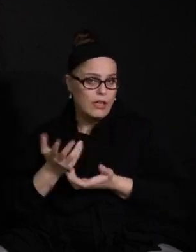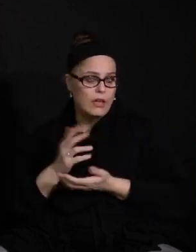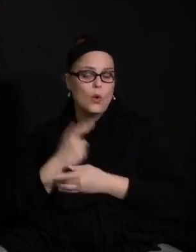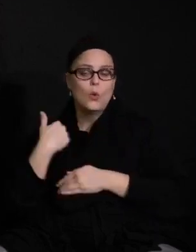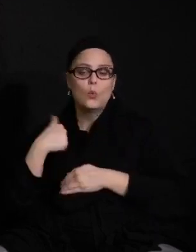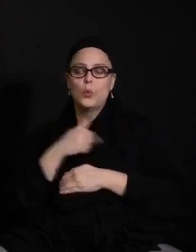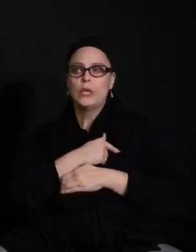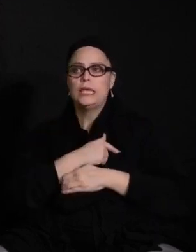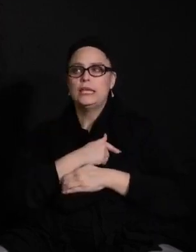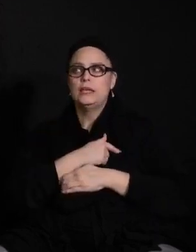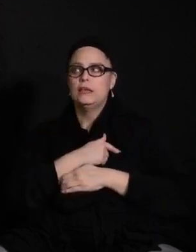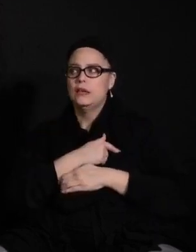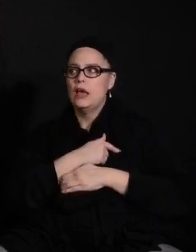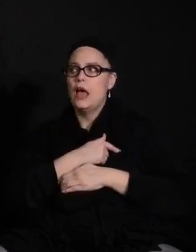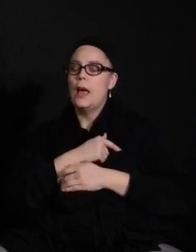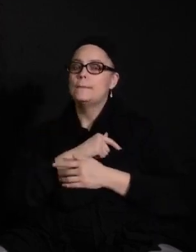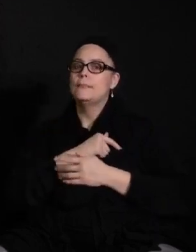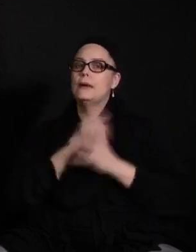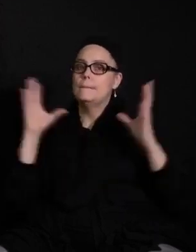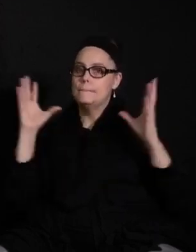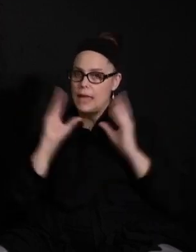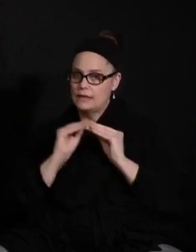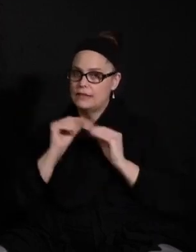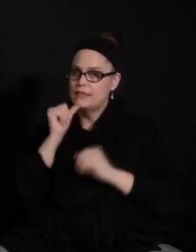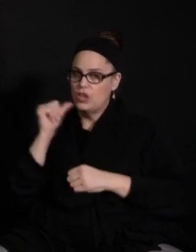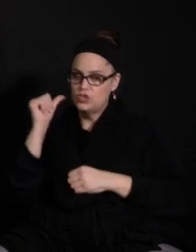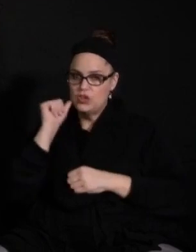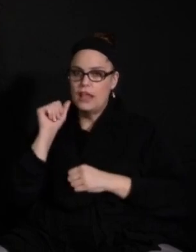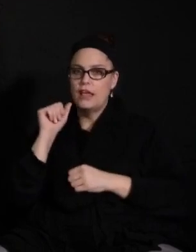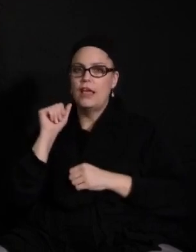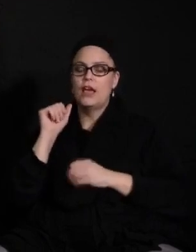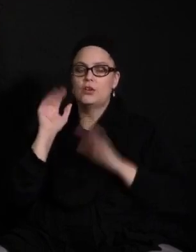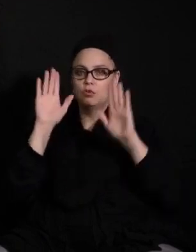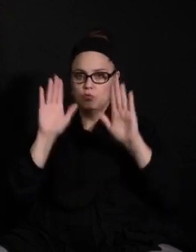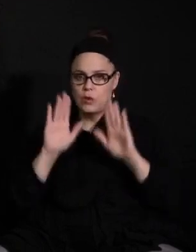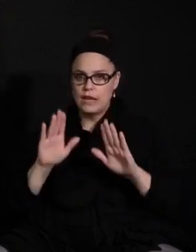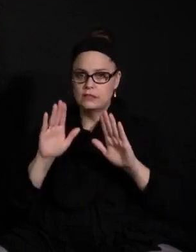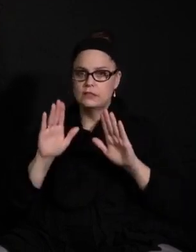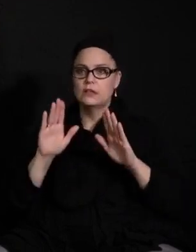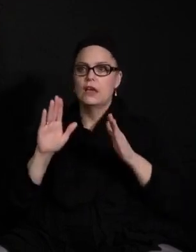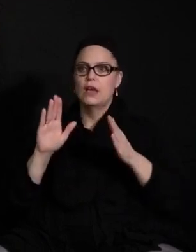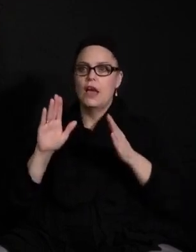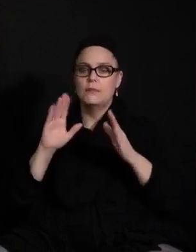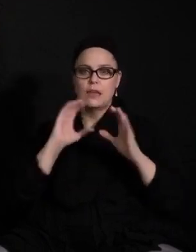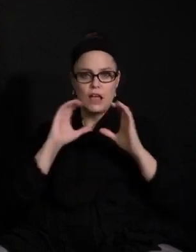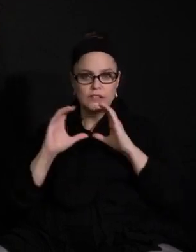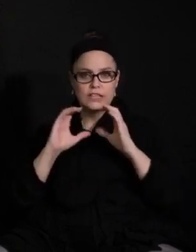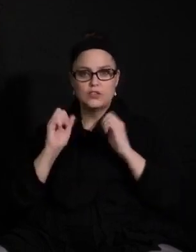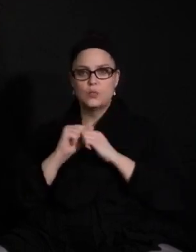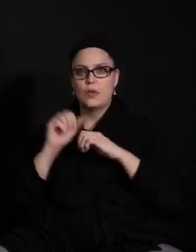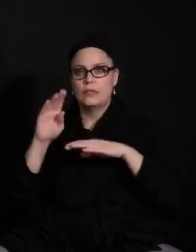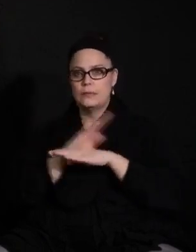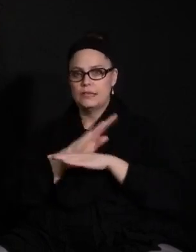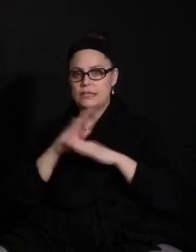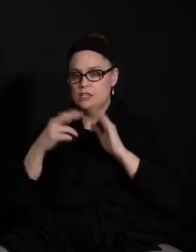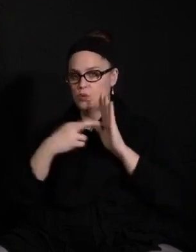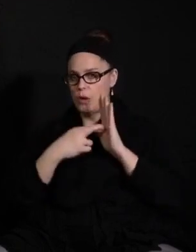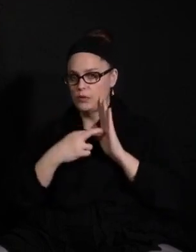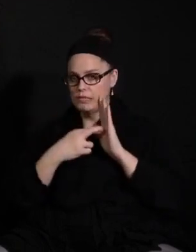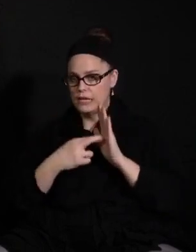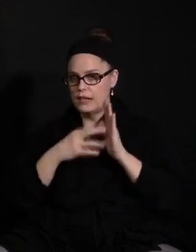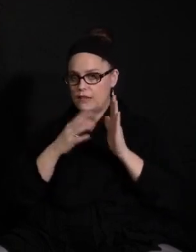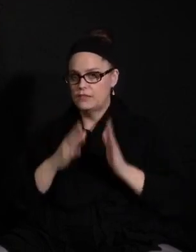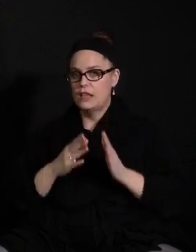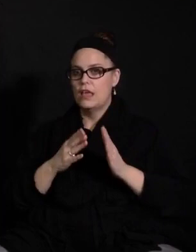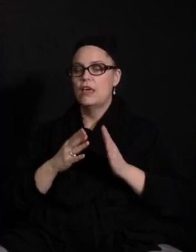We did meet yesterday and had a great conversation with the business representatives that represent our